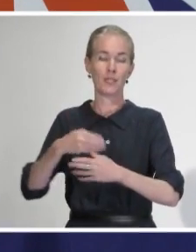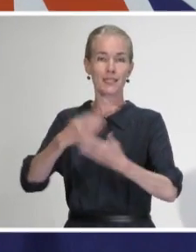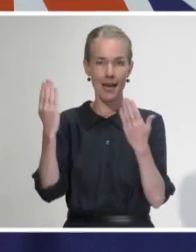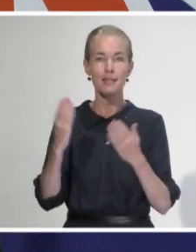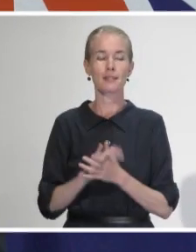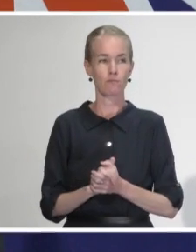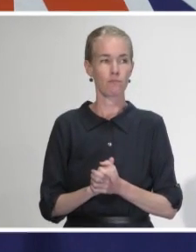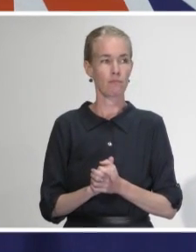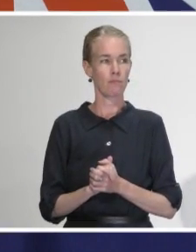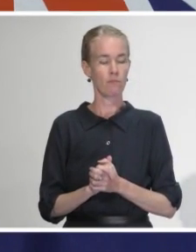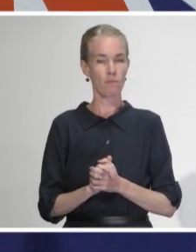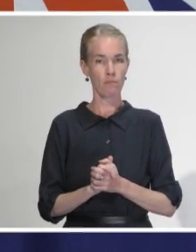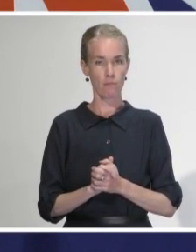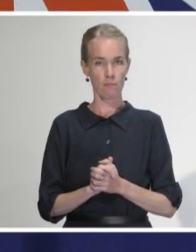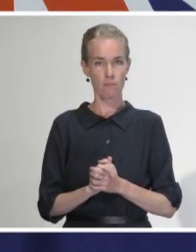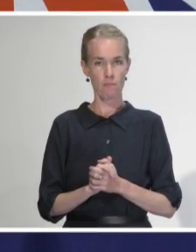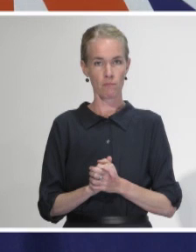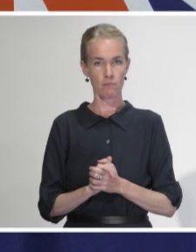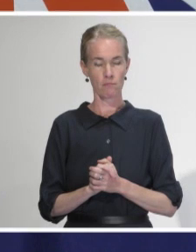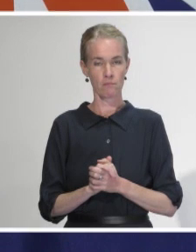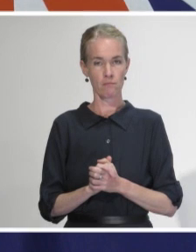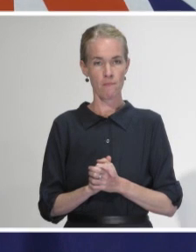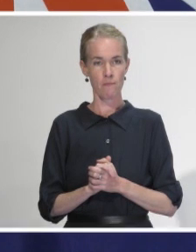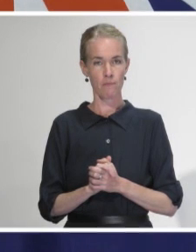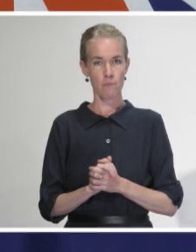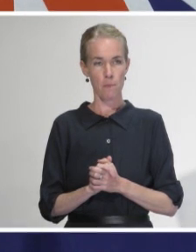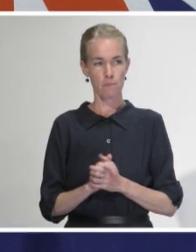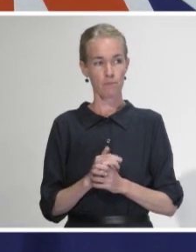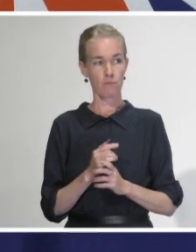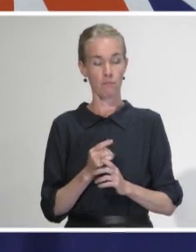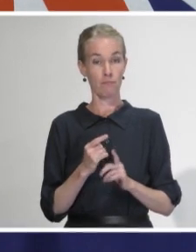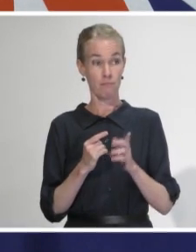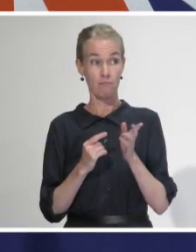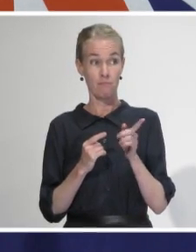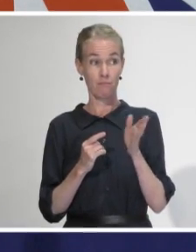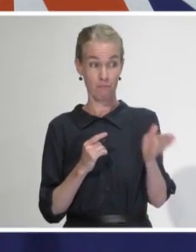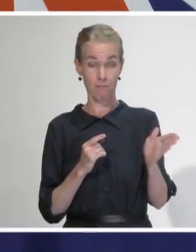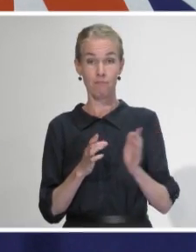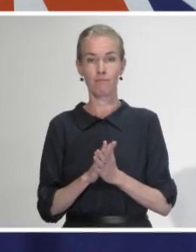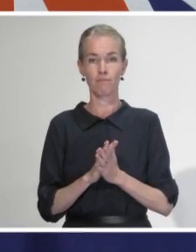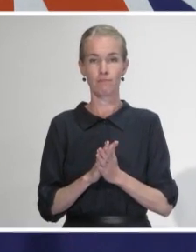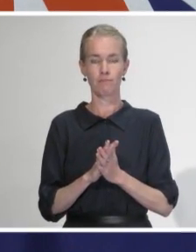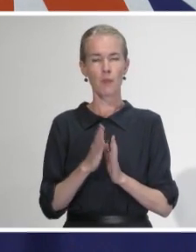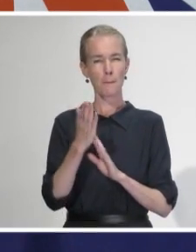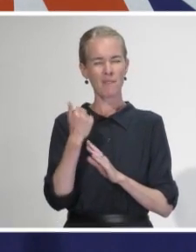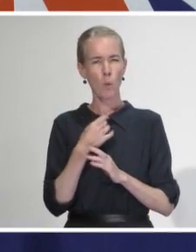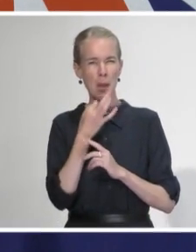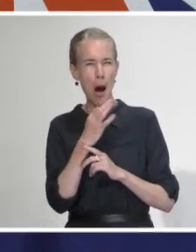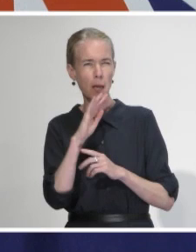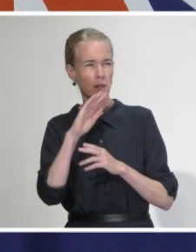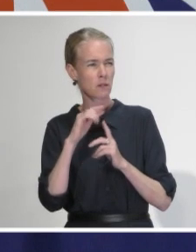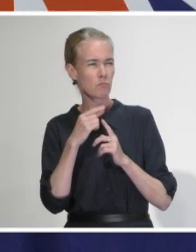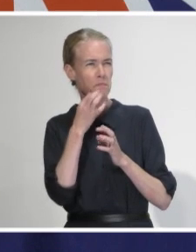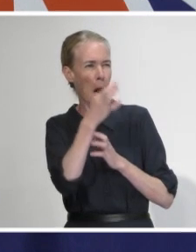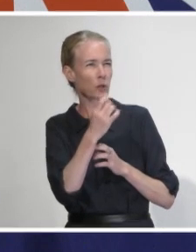Just back on that letter from before, I've just been sent just a little bit more information on that so I understand it's a letter